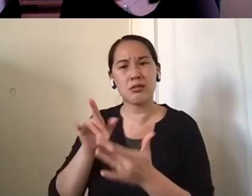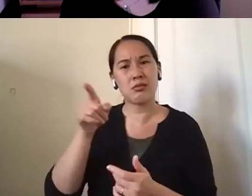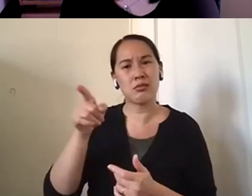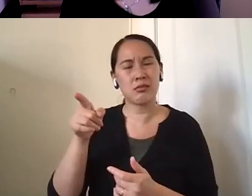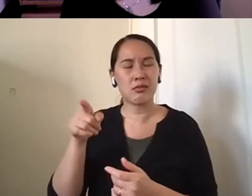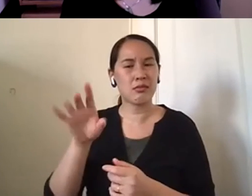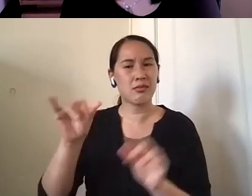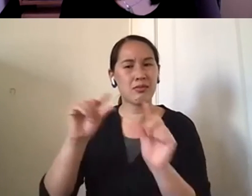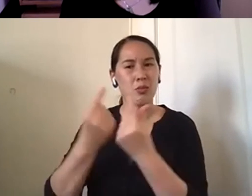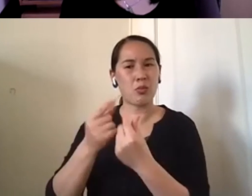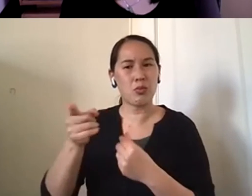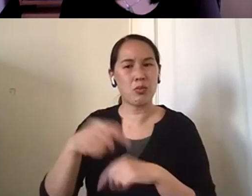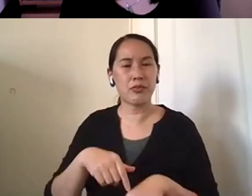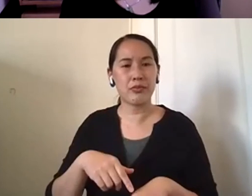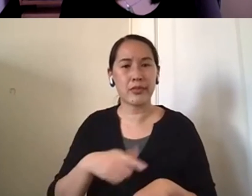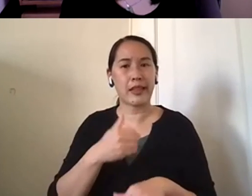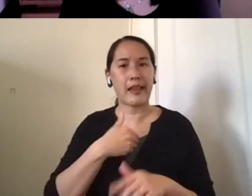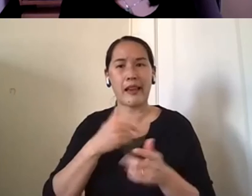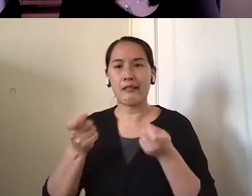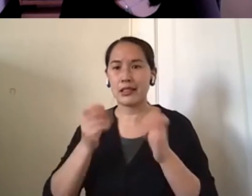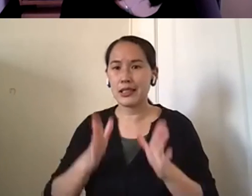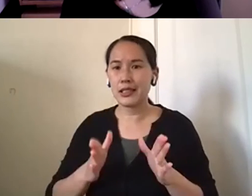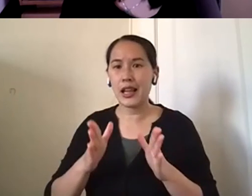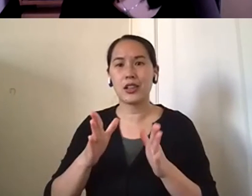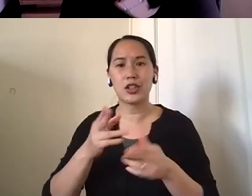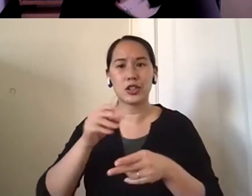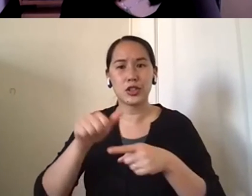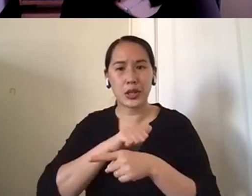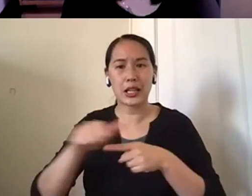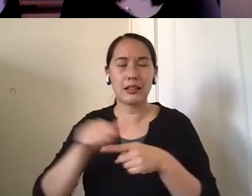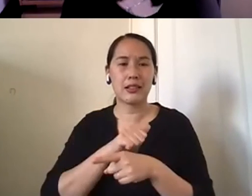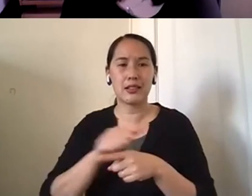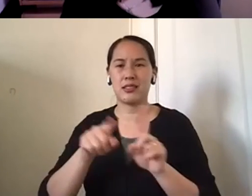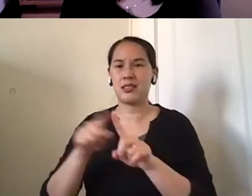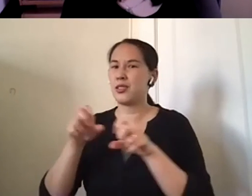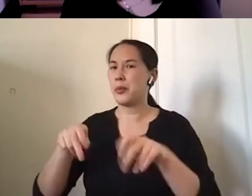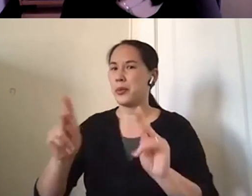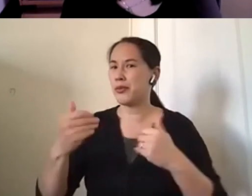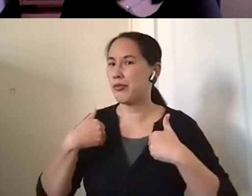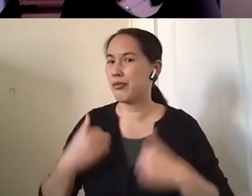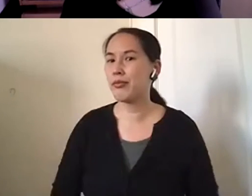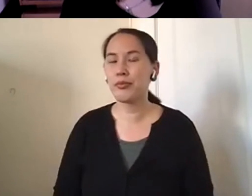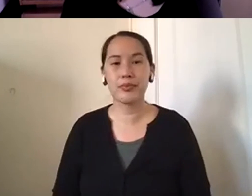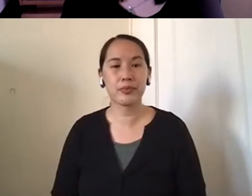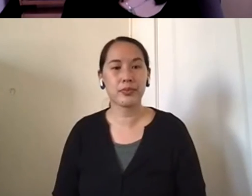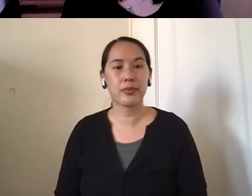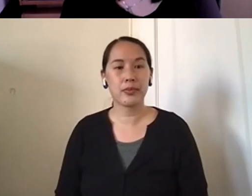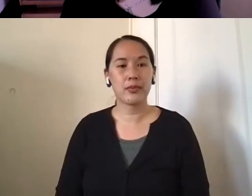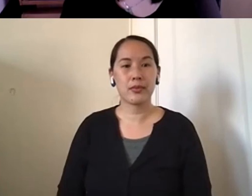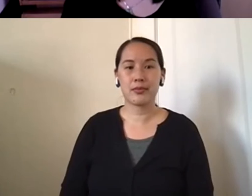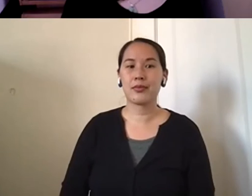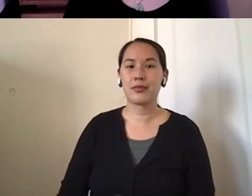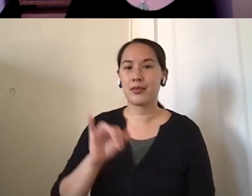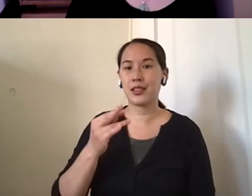might, they, you know, they have facilitator trainings and opportunities as well. I think. Yeah. Yeah. I think that's right.